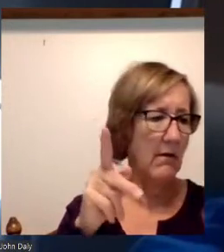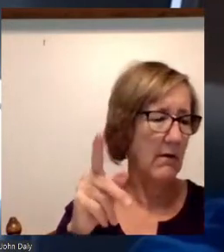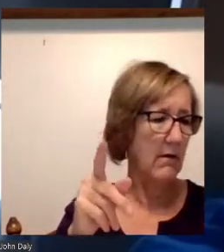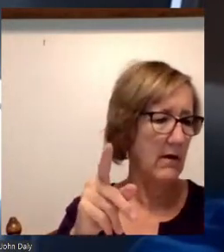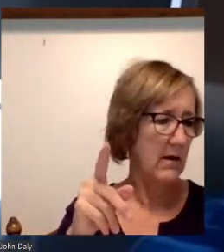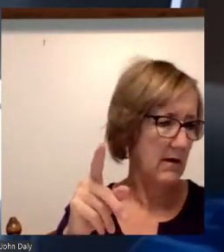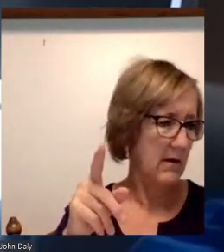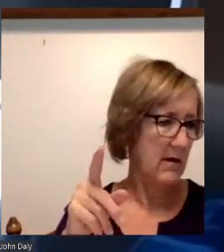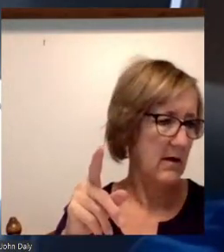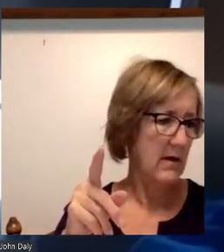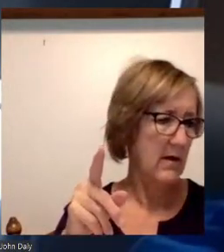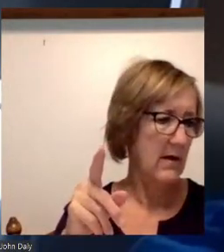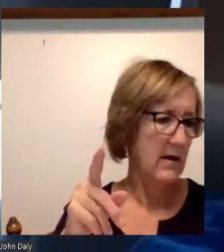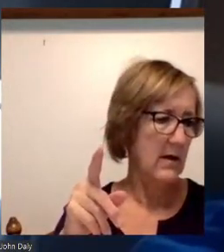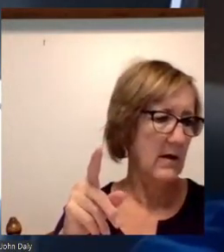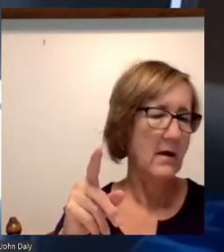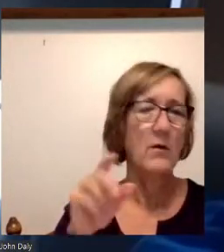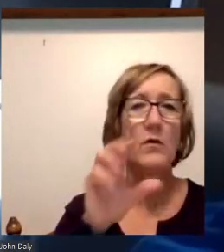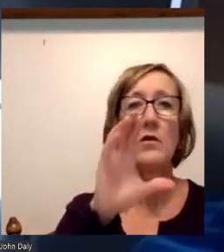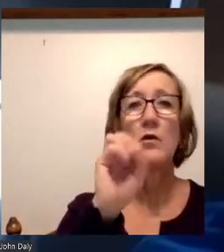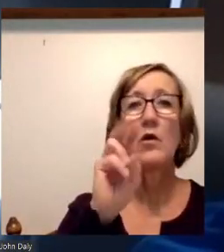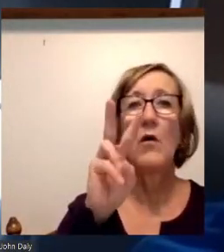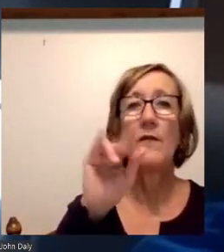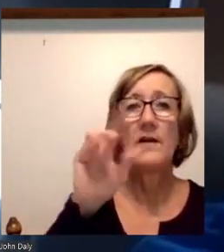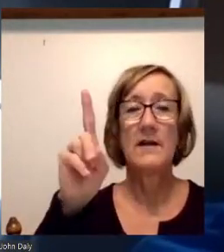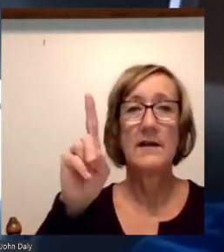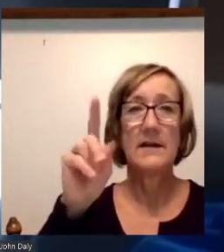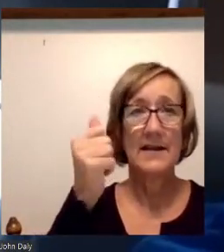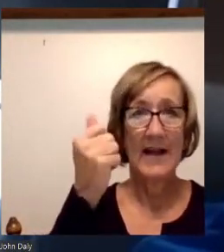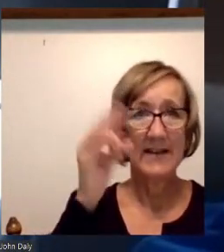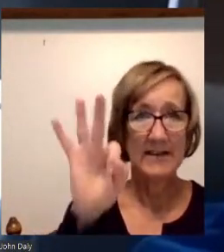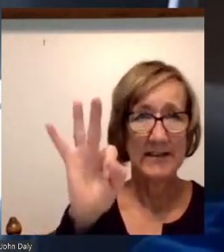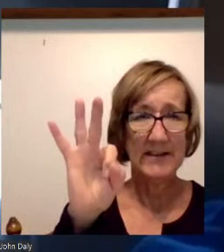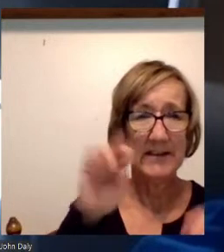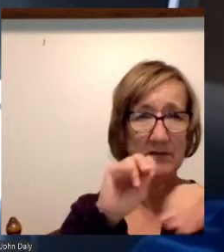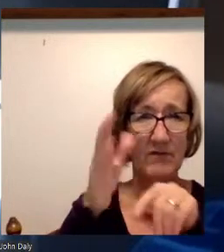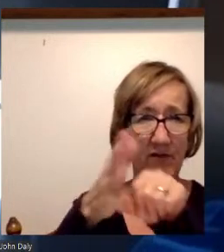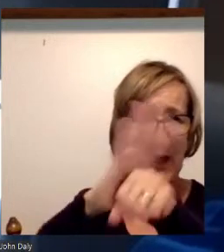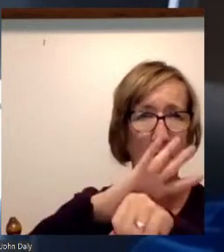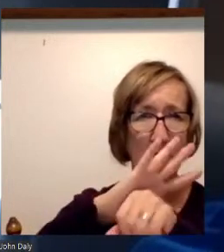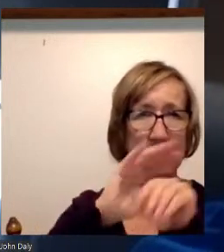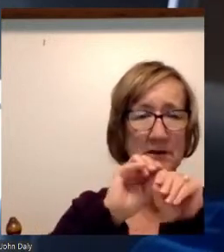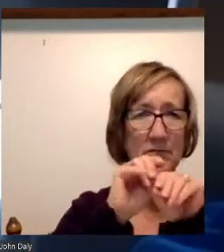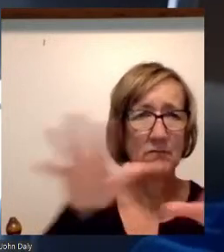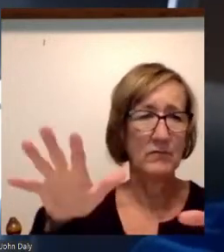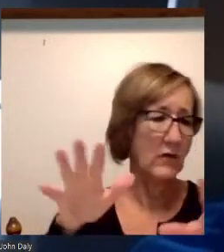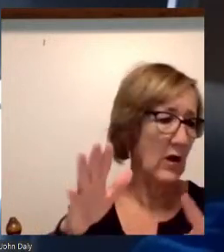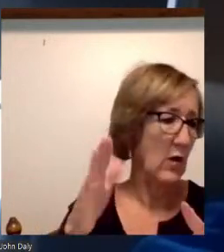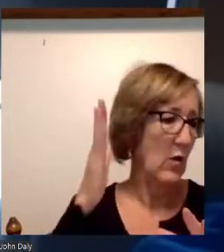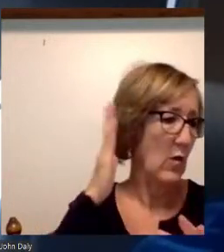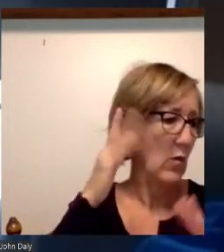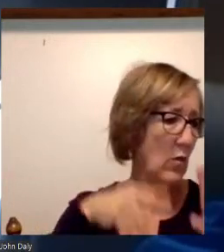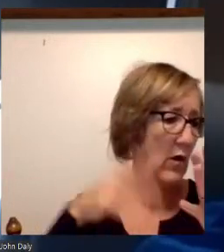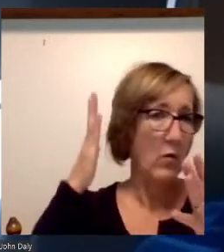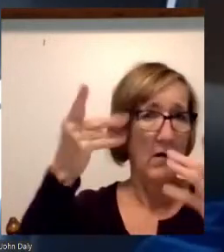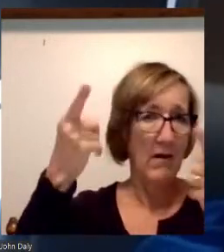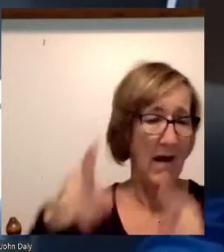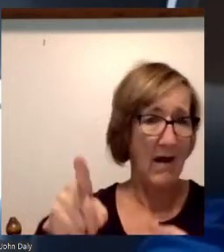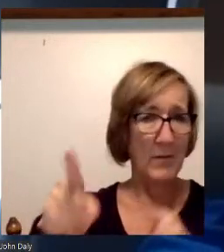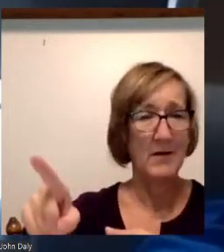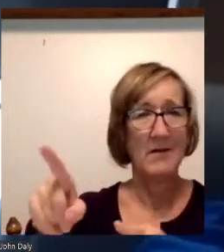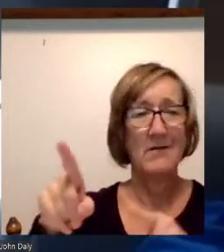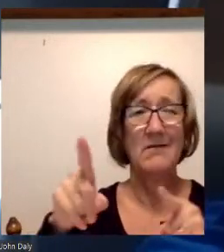The COVID-19 virus is a harbinger of what's to come. The nature of the